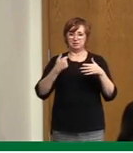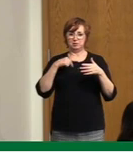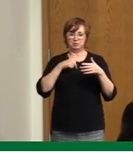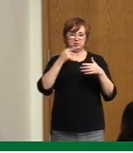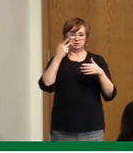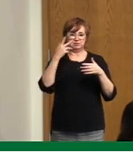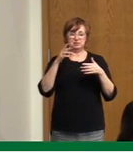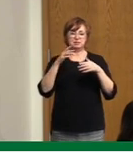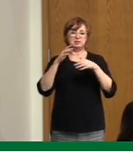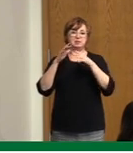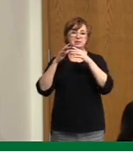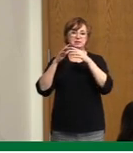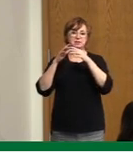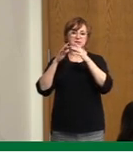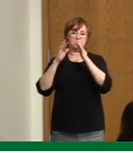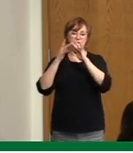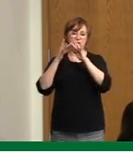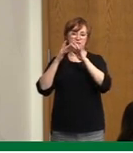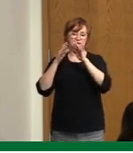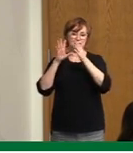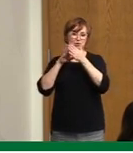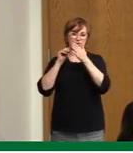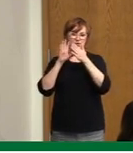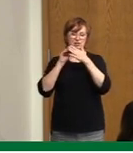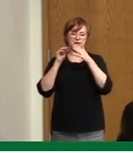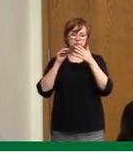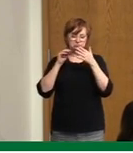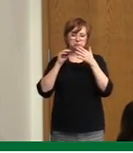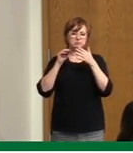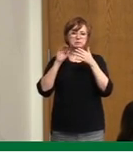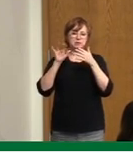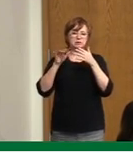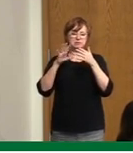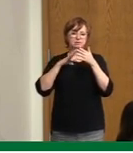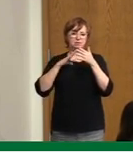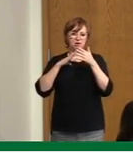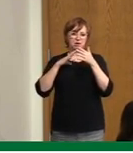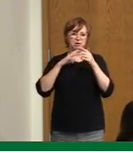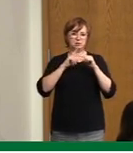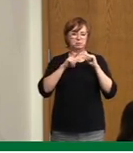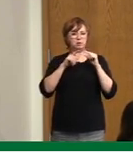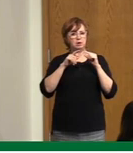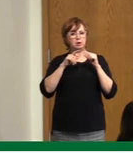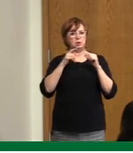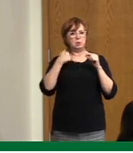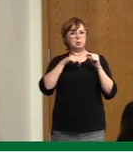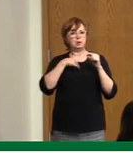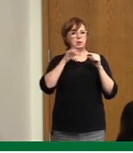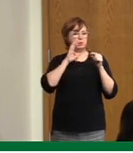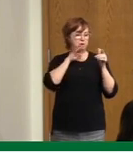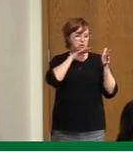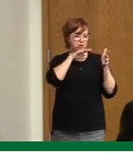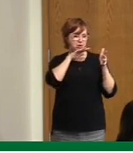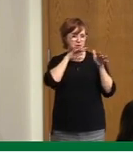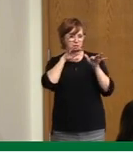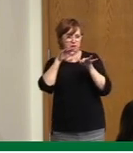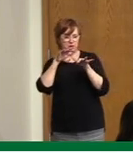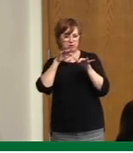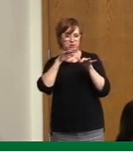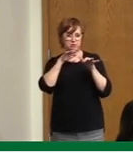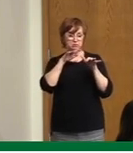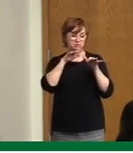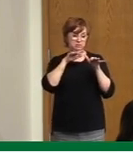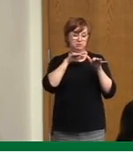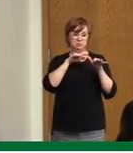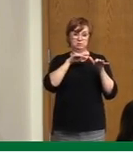A few schools have gone online for a couple of weeks. So we'll continue to see that if there's any additional benefit of extending the winter break.